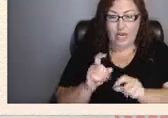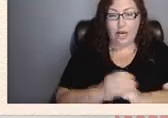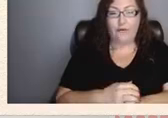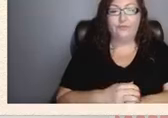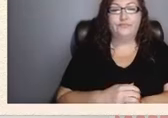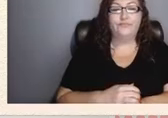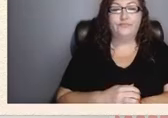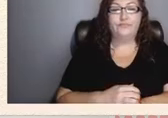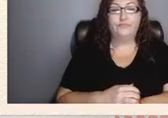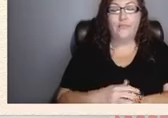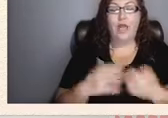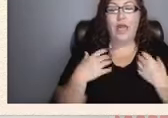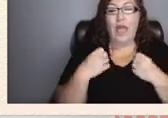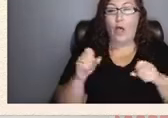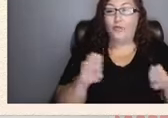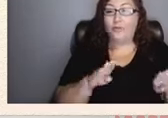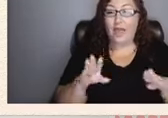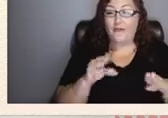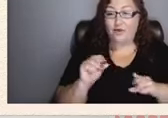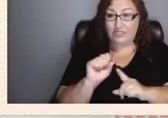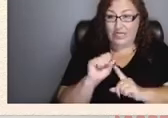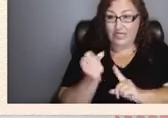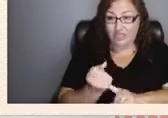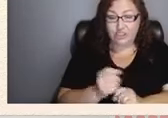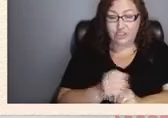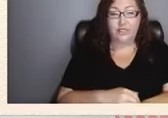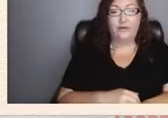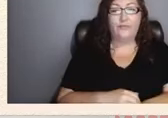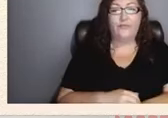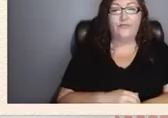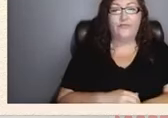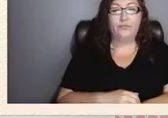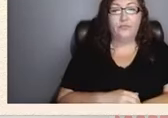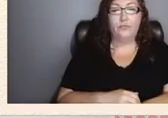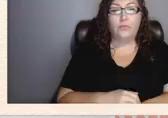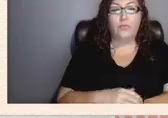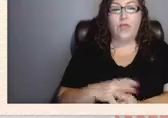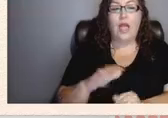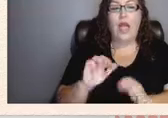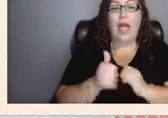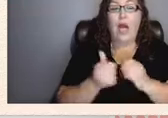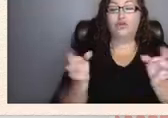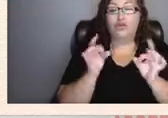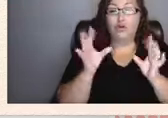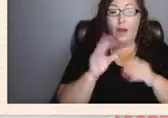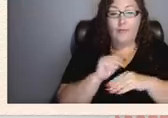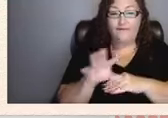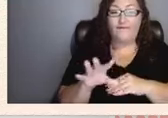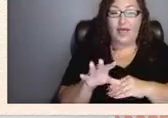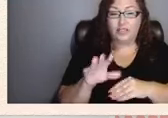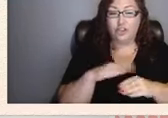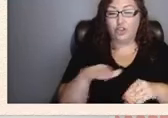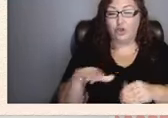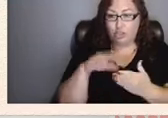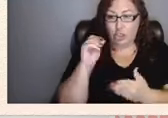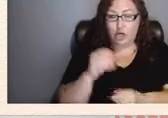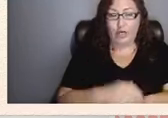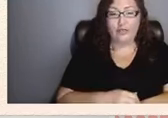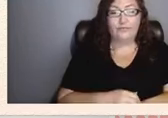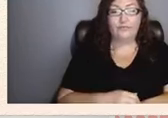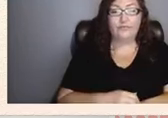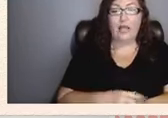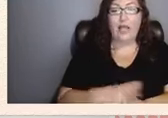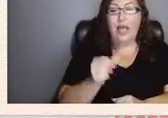health behaviors and conditions how trauma affects children's learning and